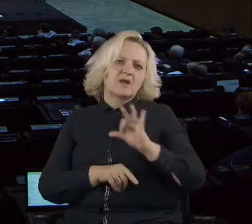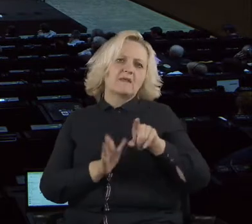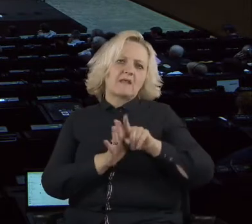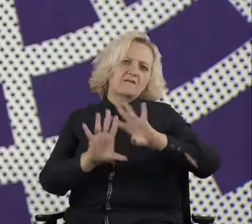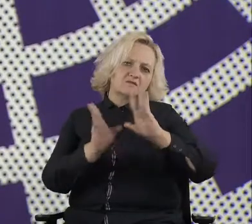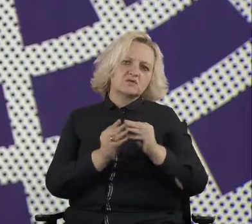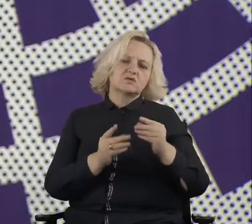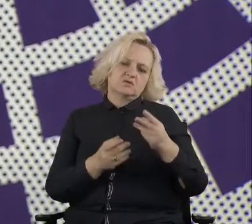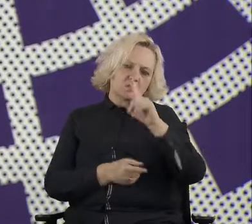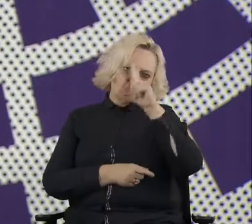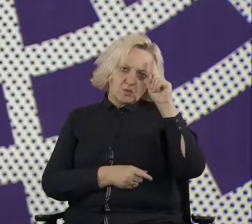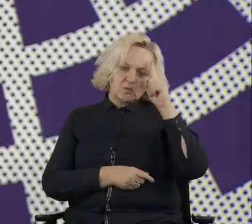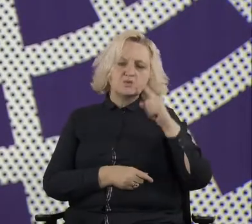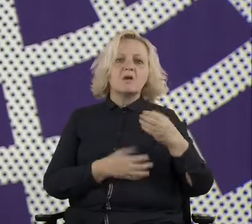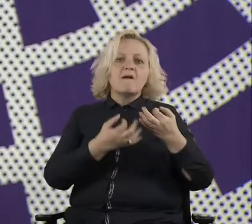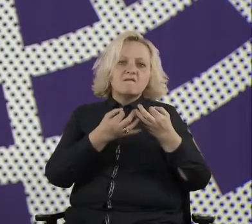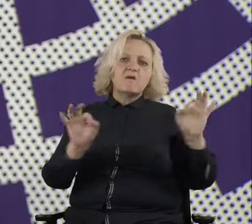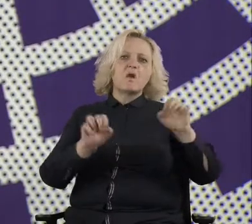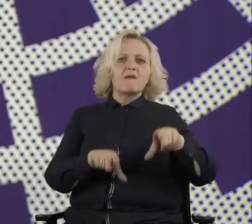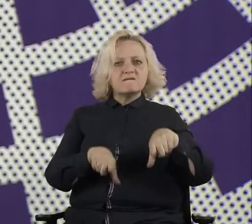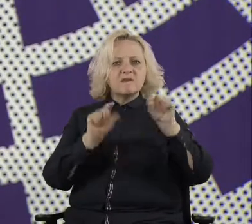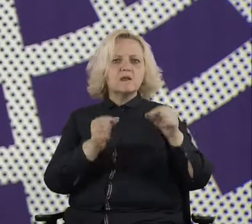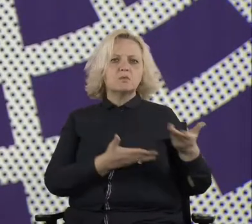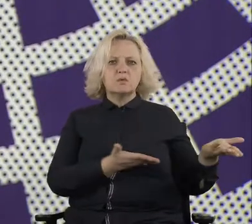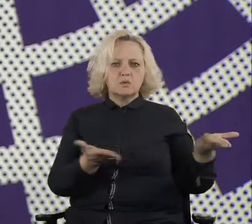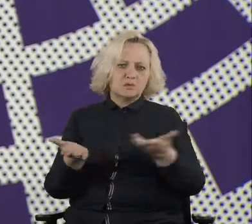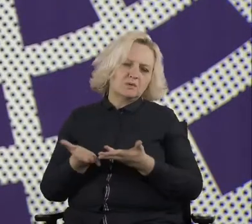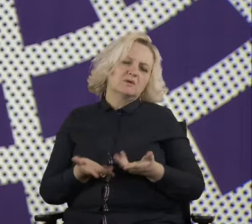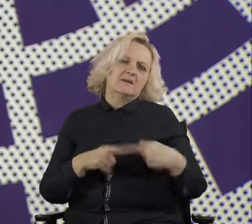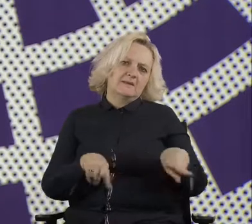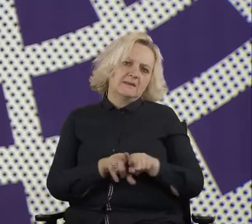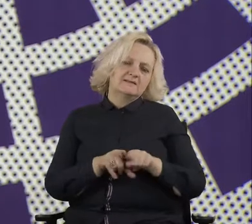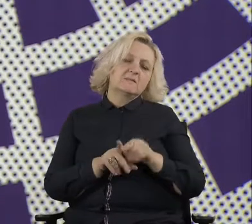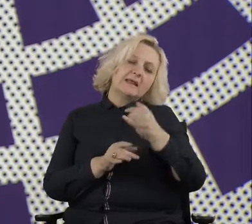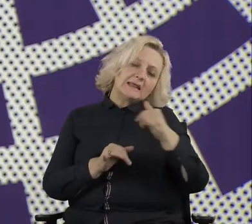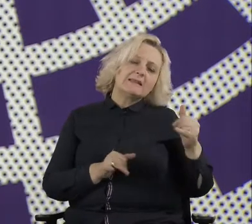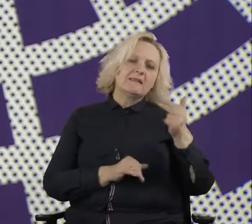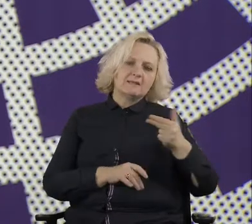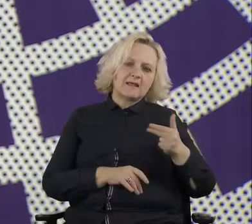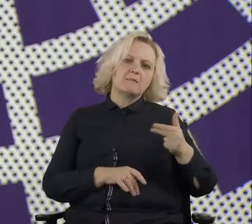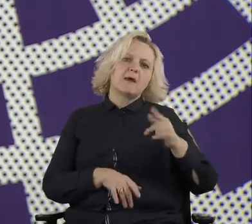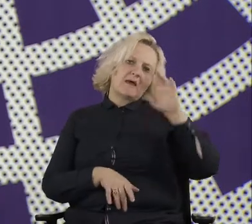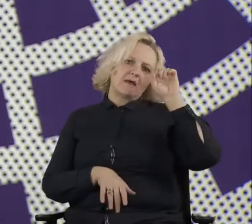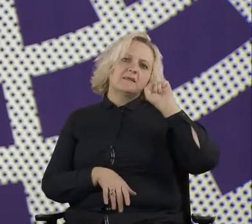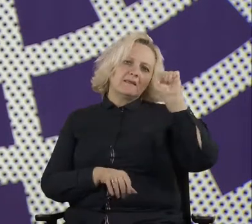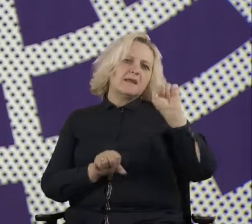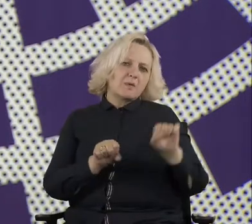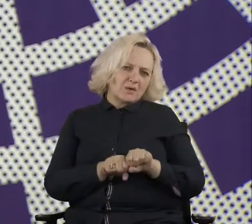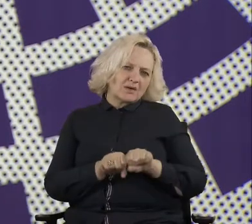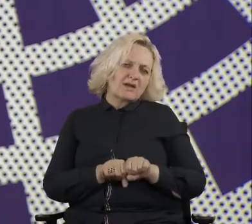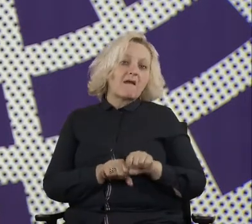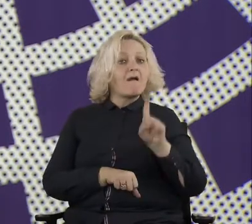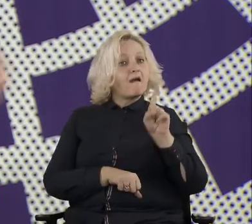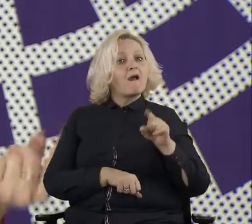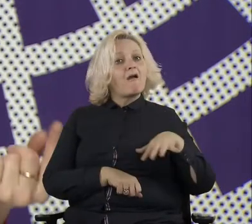democratic aspects, of course. But also the public sector needs to be accountable what, of what they're doing. Like that they do actually the